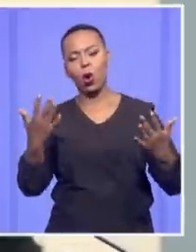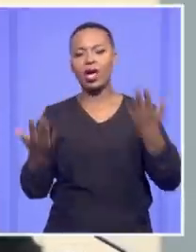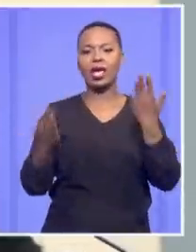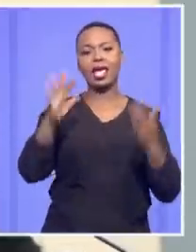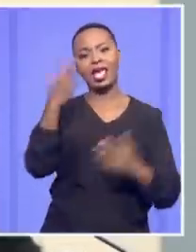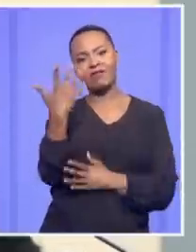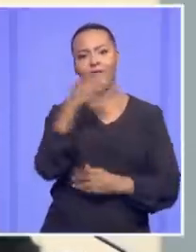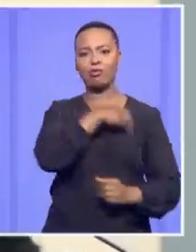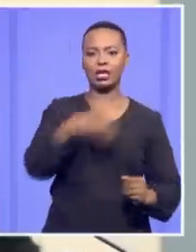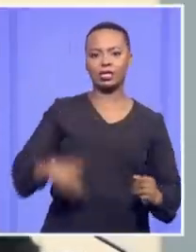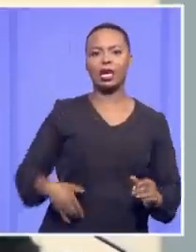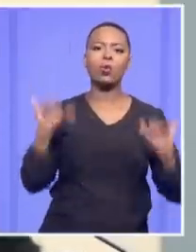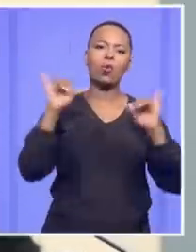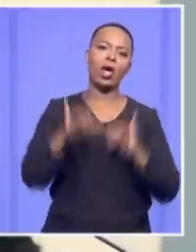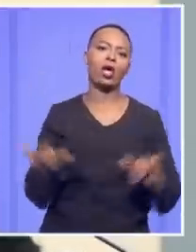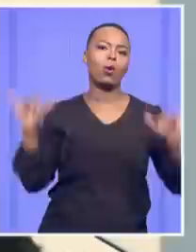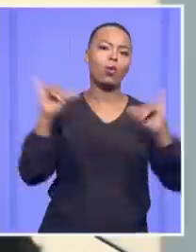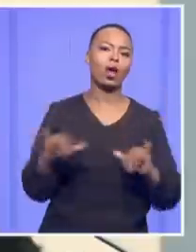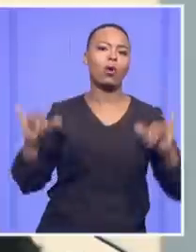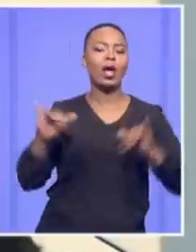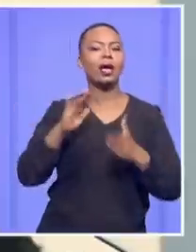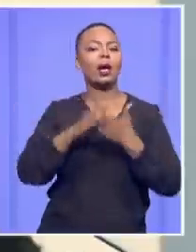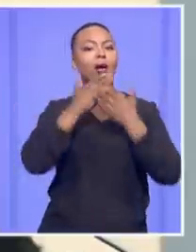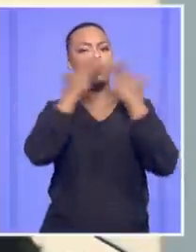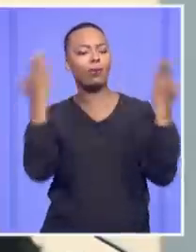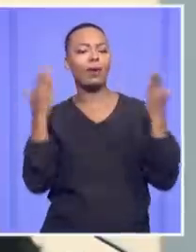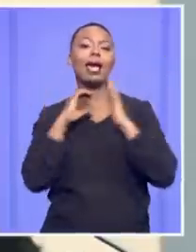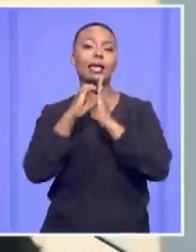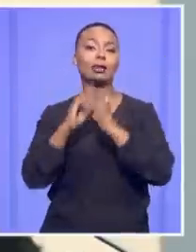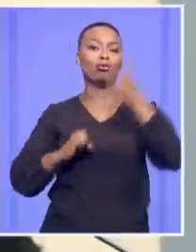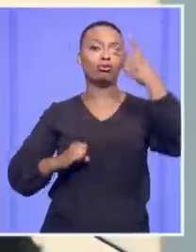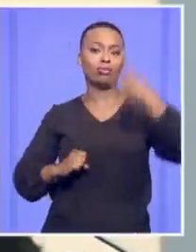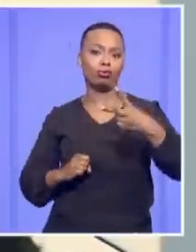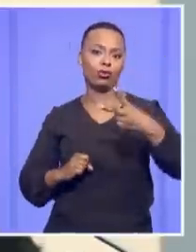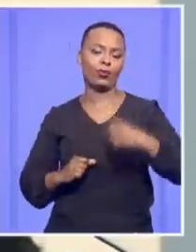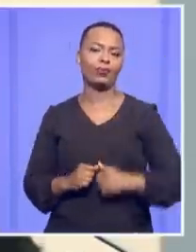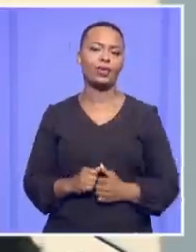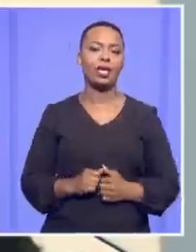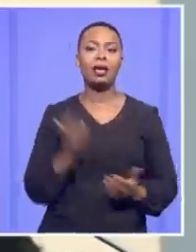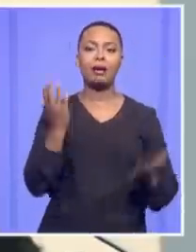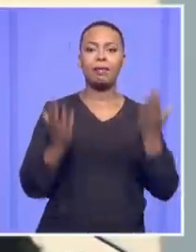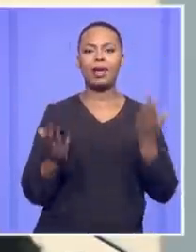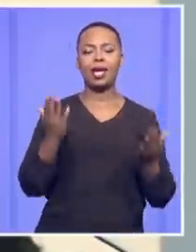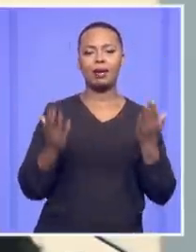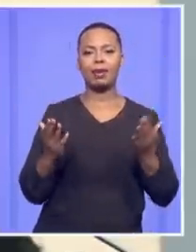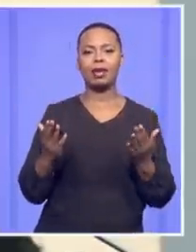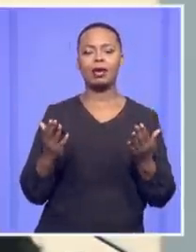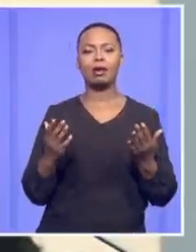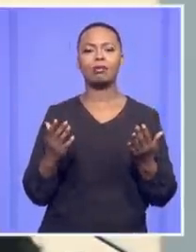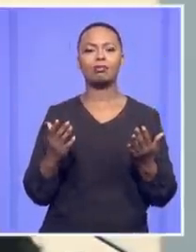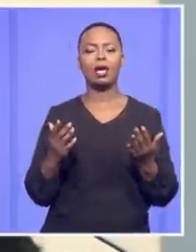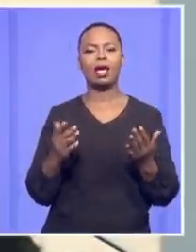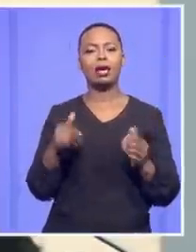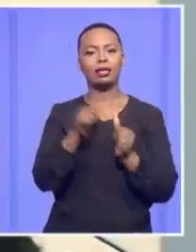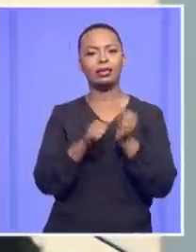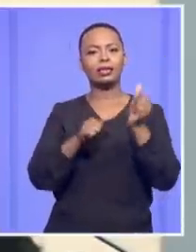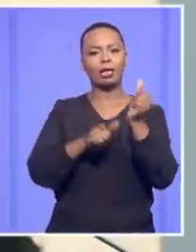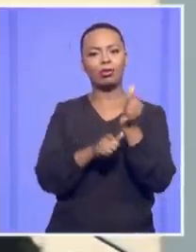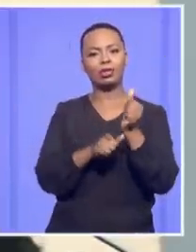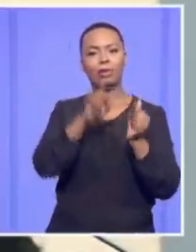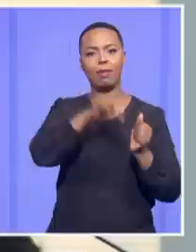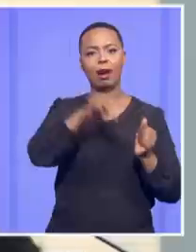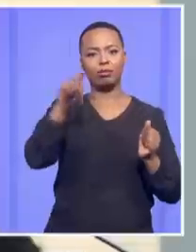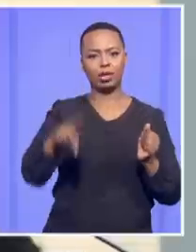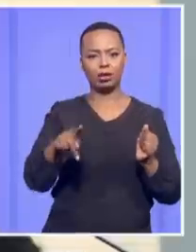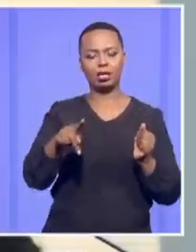the President had waited and waited with no reason. Let me give you another example. Suppose there was a showing that the Deputy Public Protector position